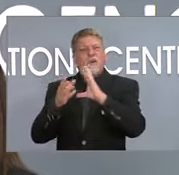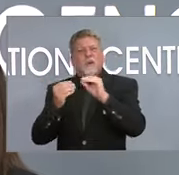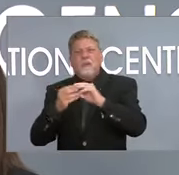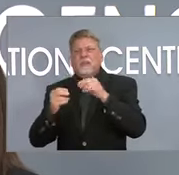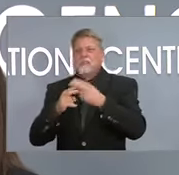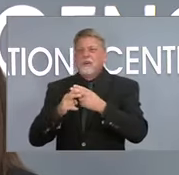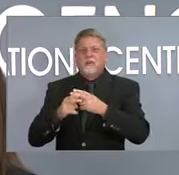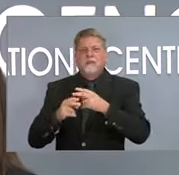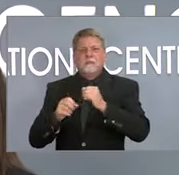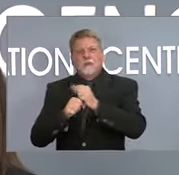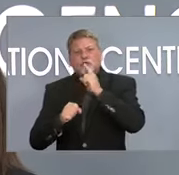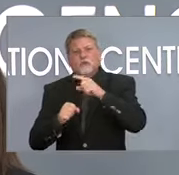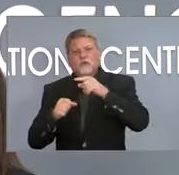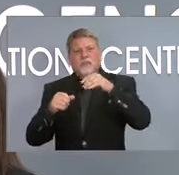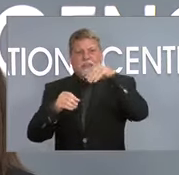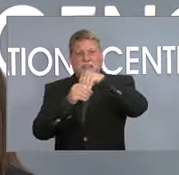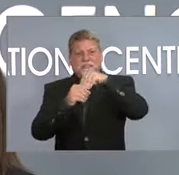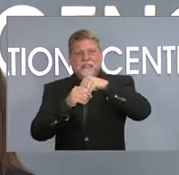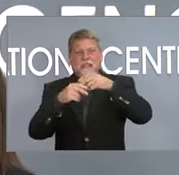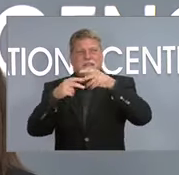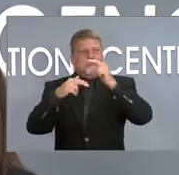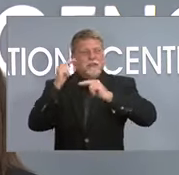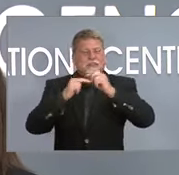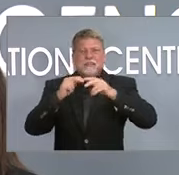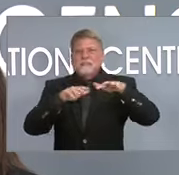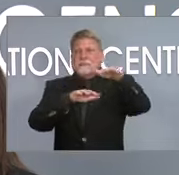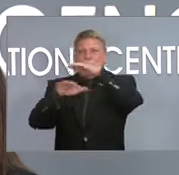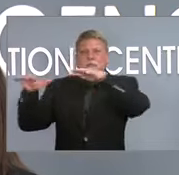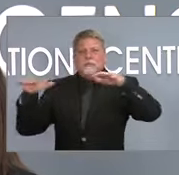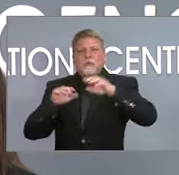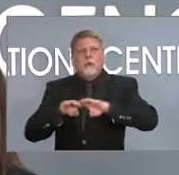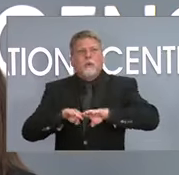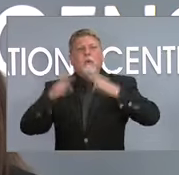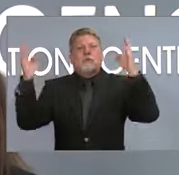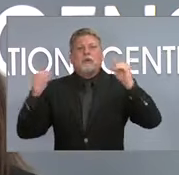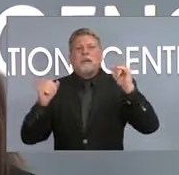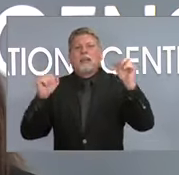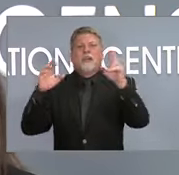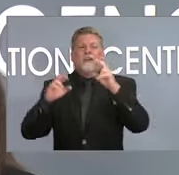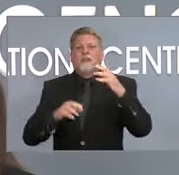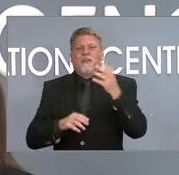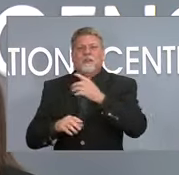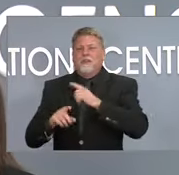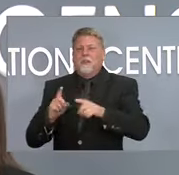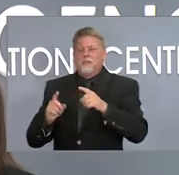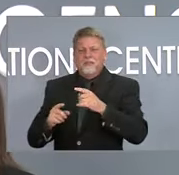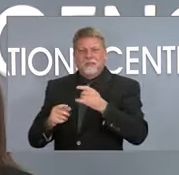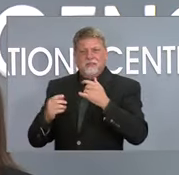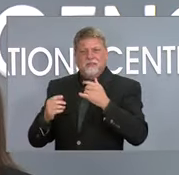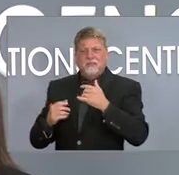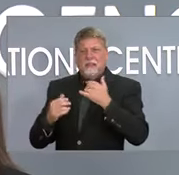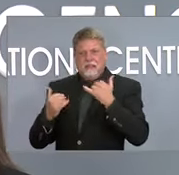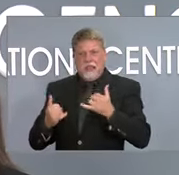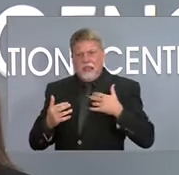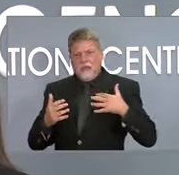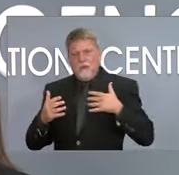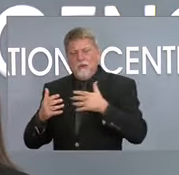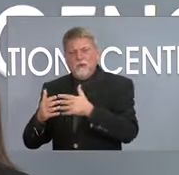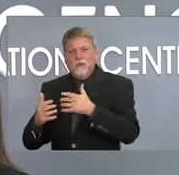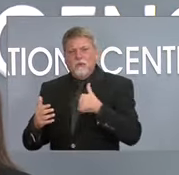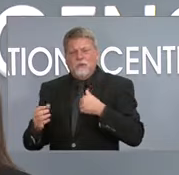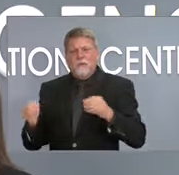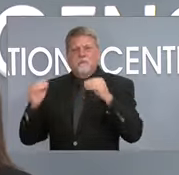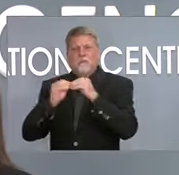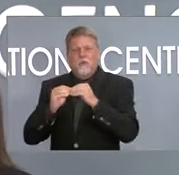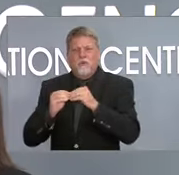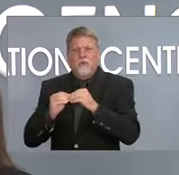ramped up some because parents push for it, in some cases holding fundraisers. Is there any feeling that we were too reactive on